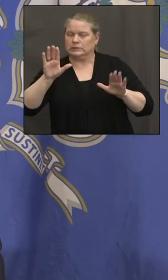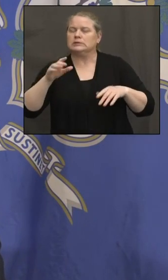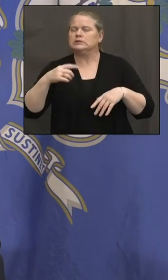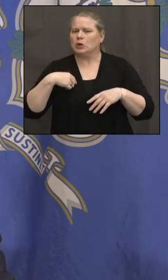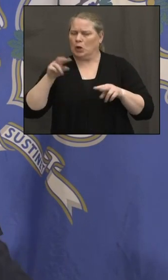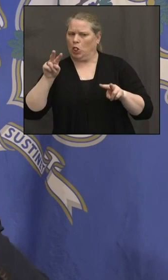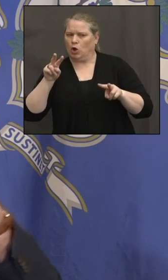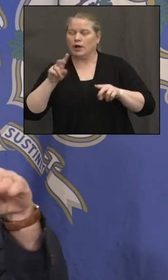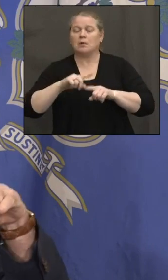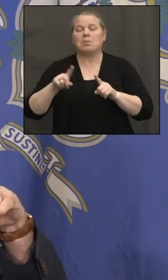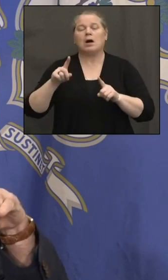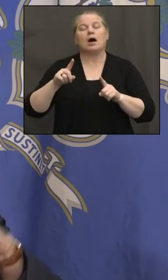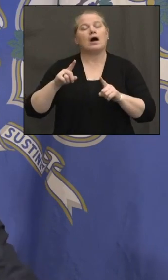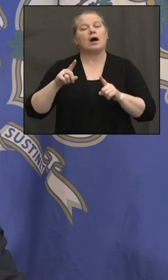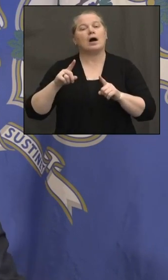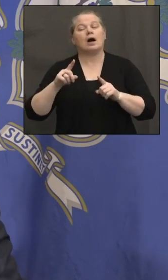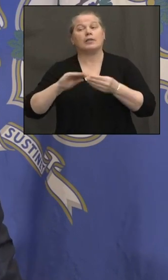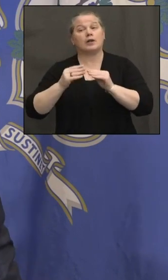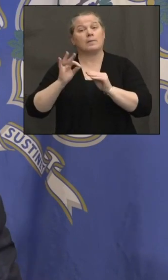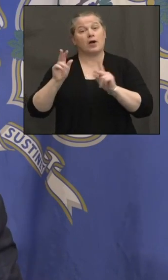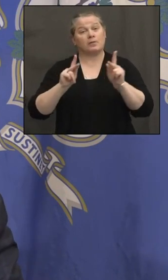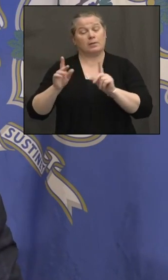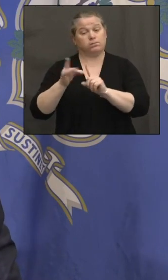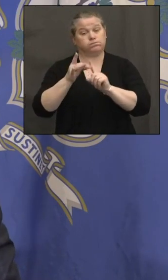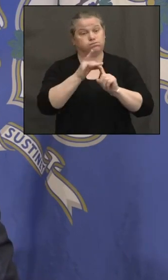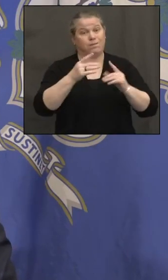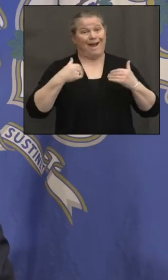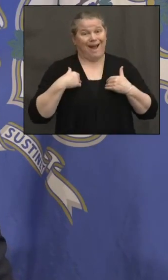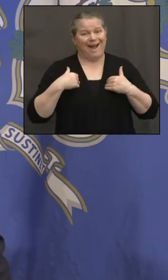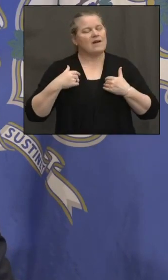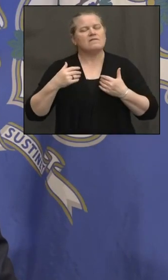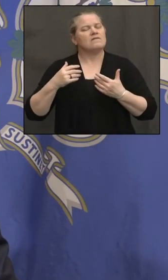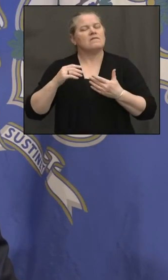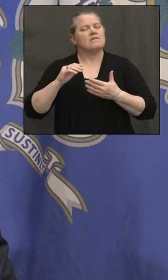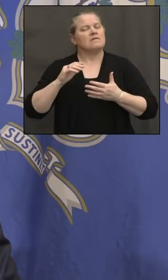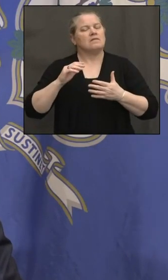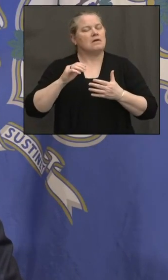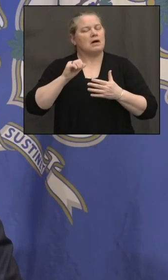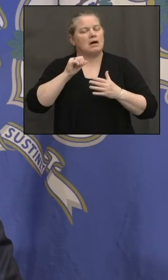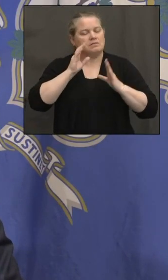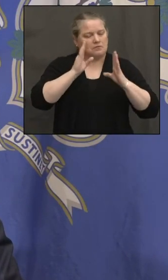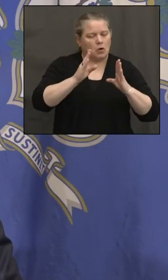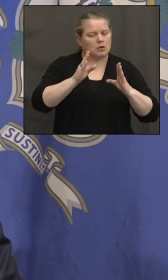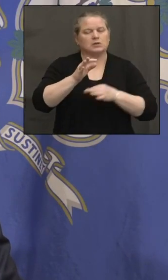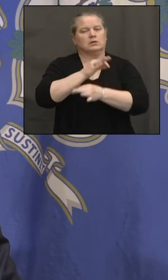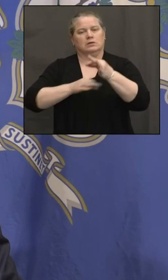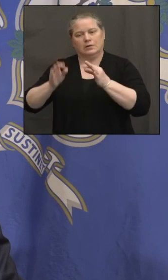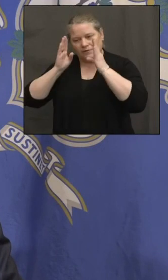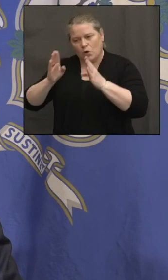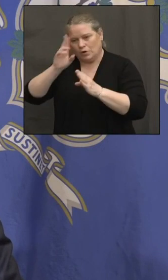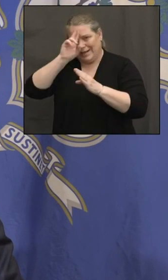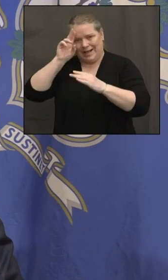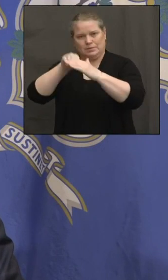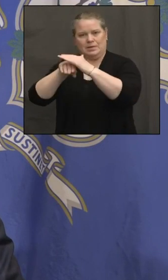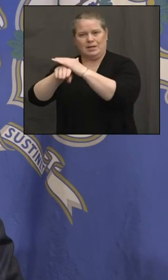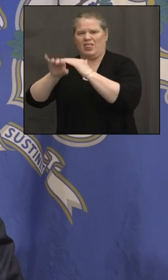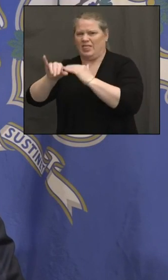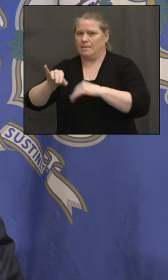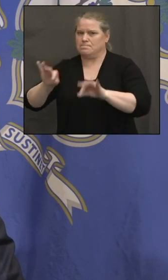less anxious about the positivity rate unless I saw a big ramp up. I'm really focused on the hospitalizations right now.